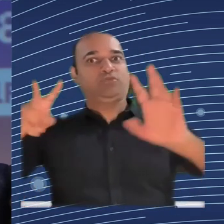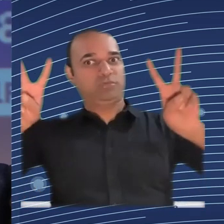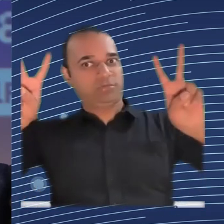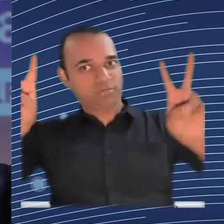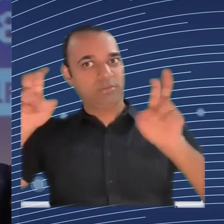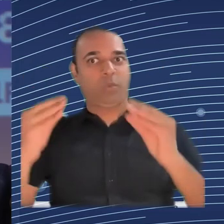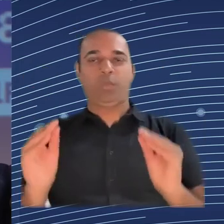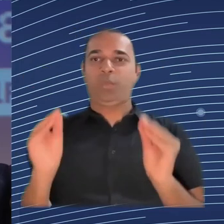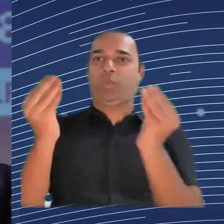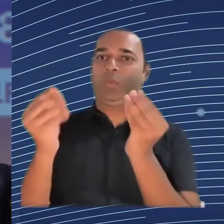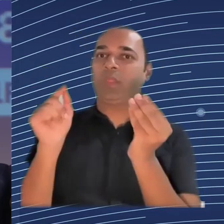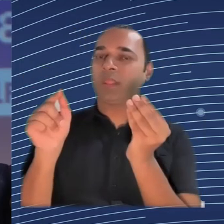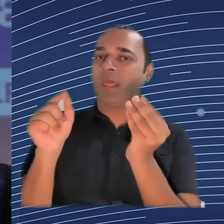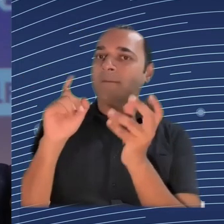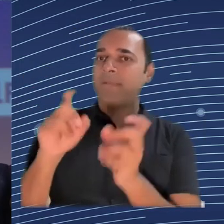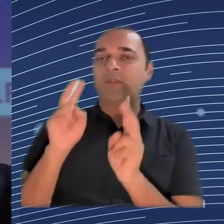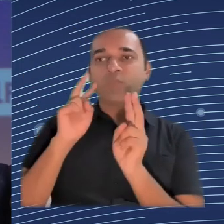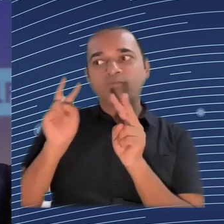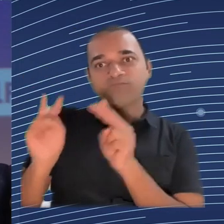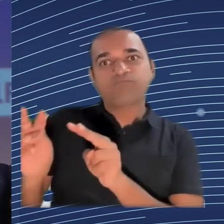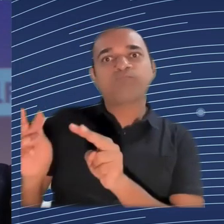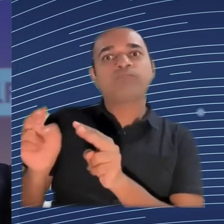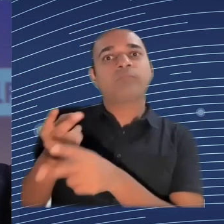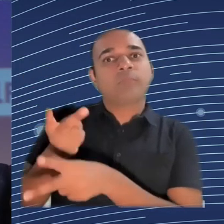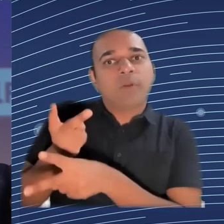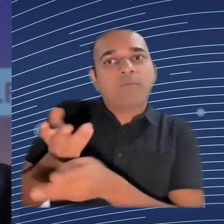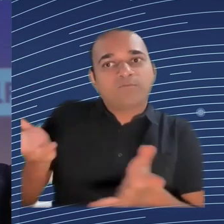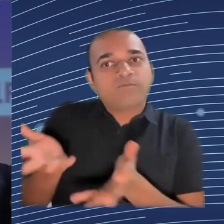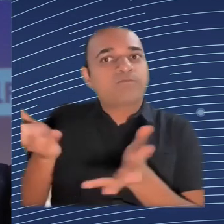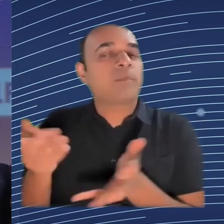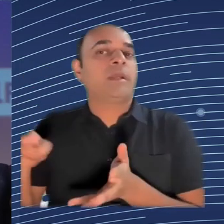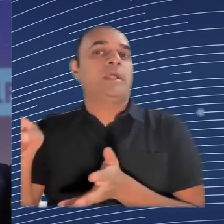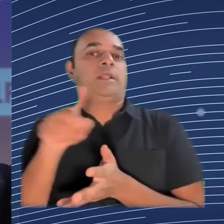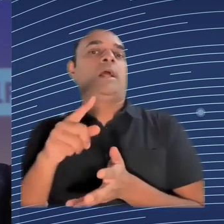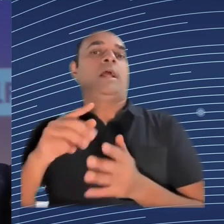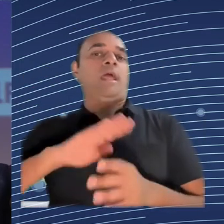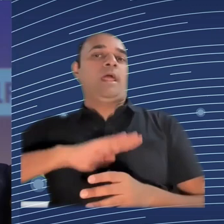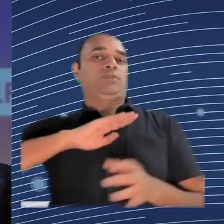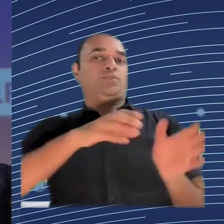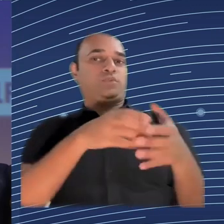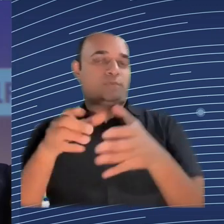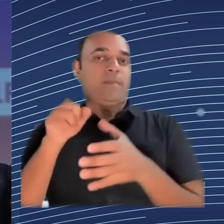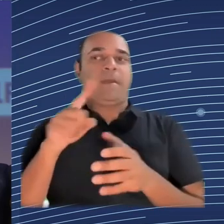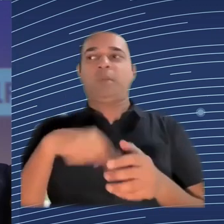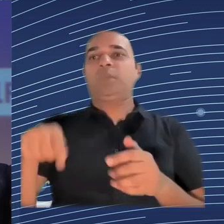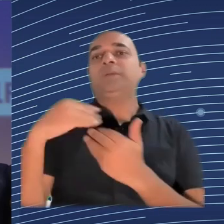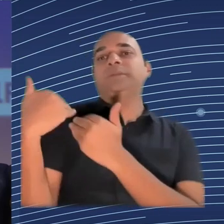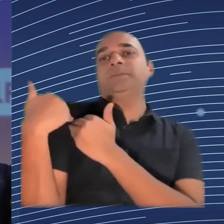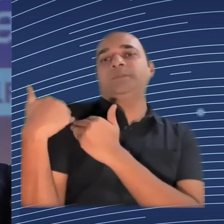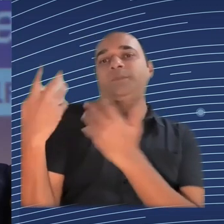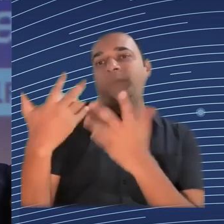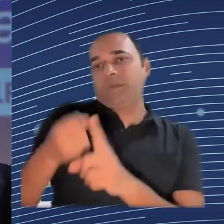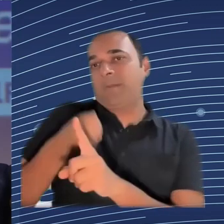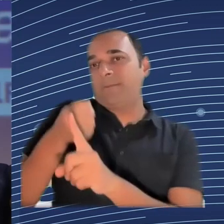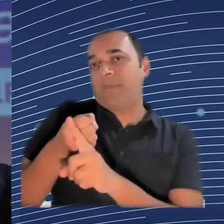boards, C-level executives to take this seriously and take time, figure out